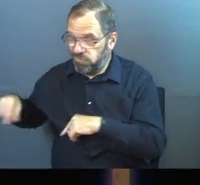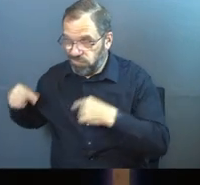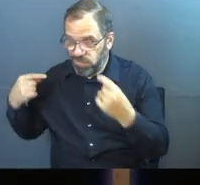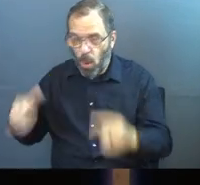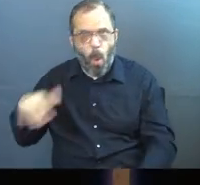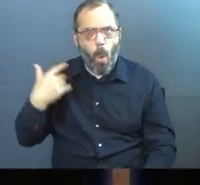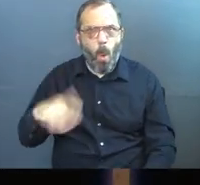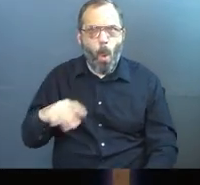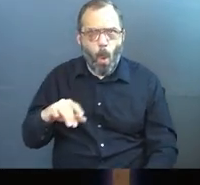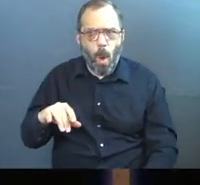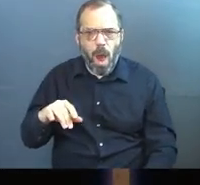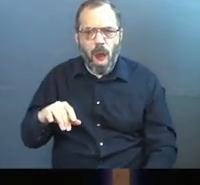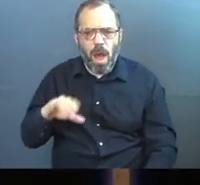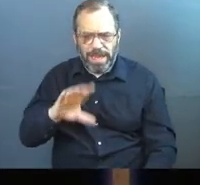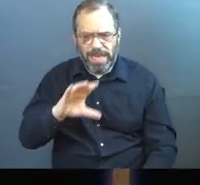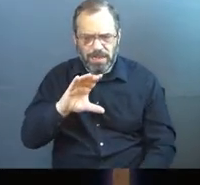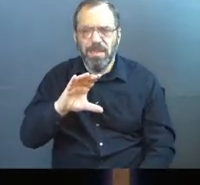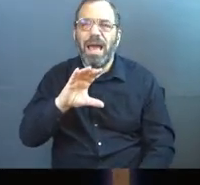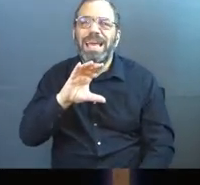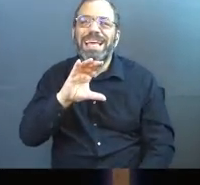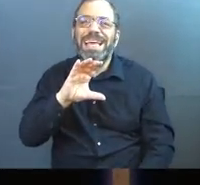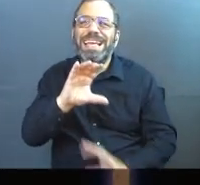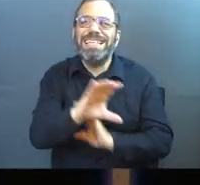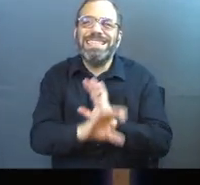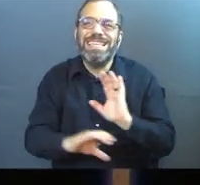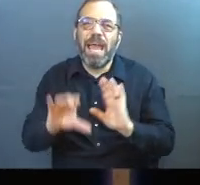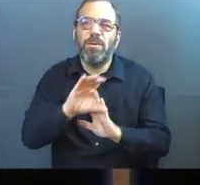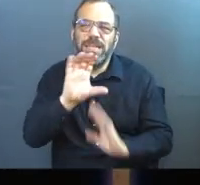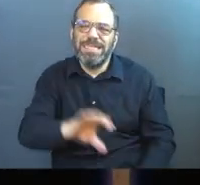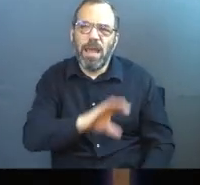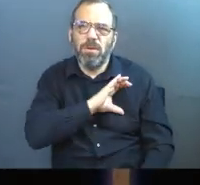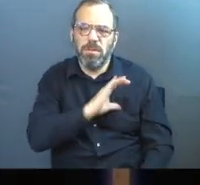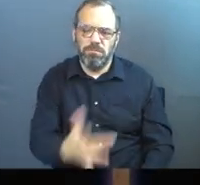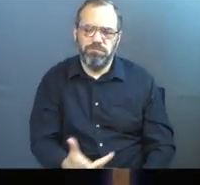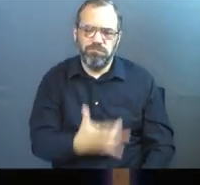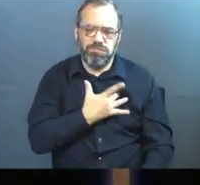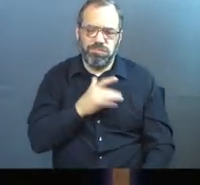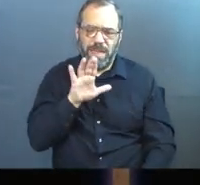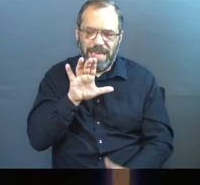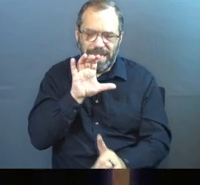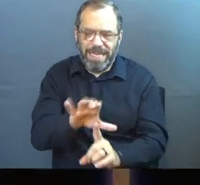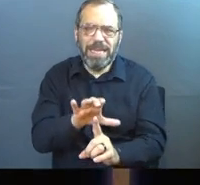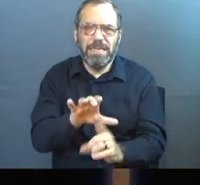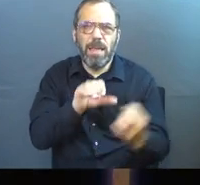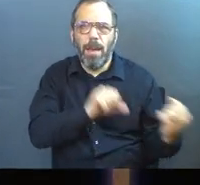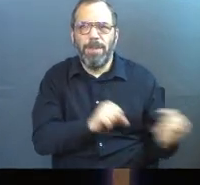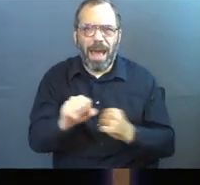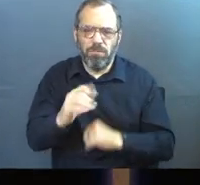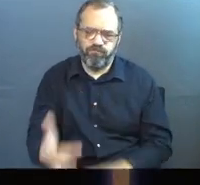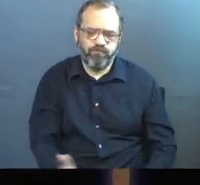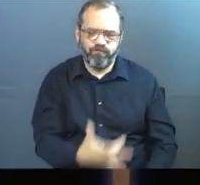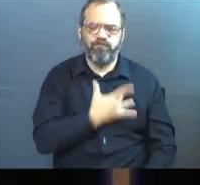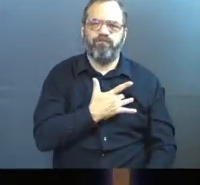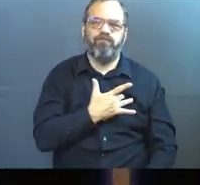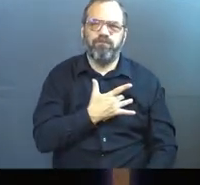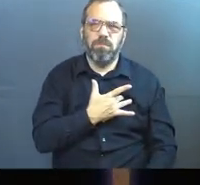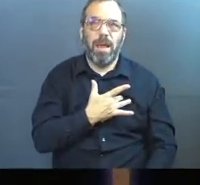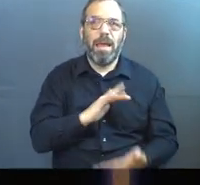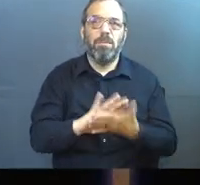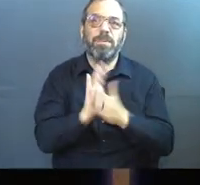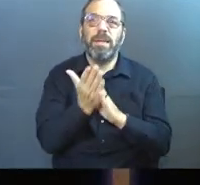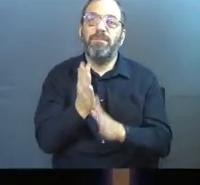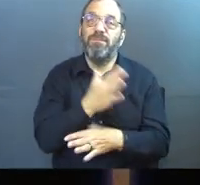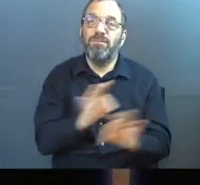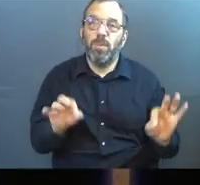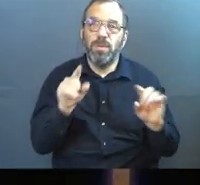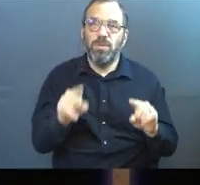before. You're going to start letting his character come into your character. You're going to start letting his power come into your life. And it's going to set you free.